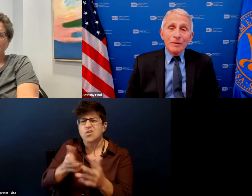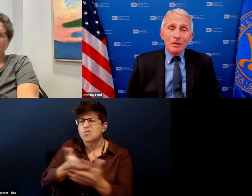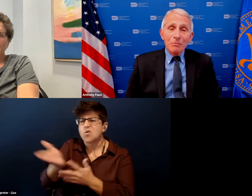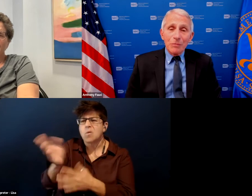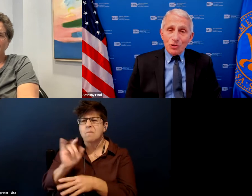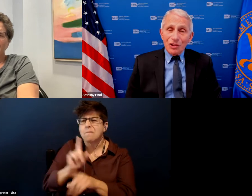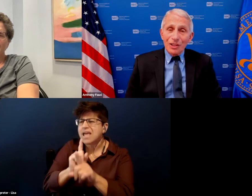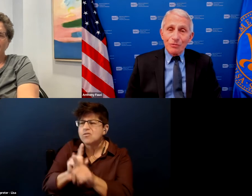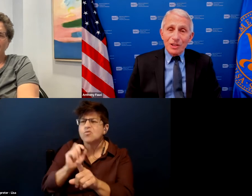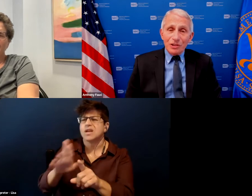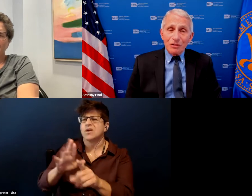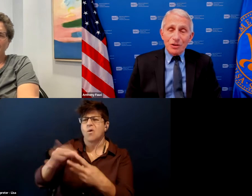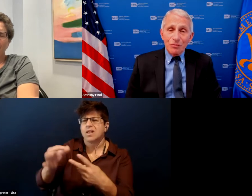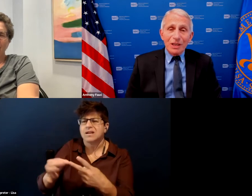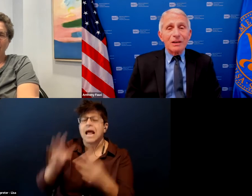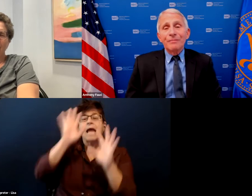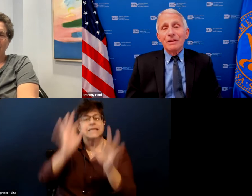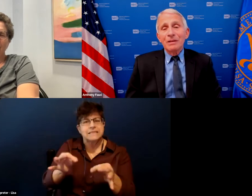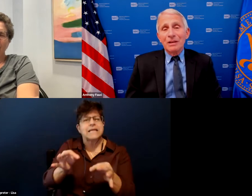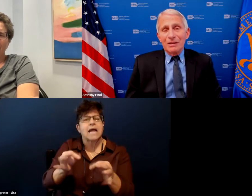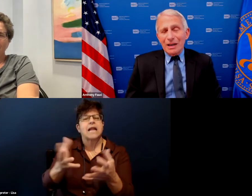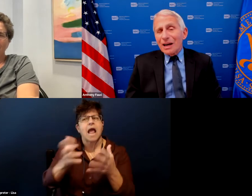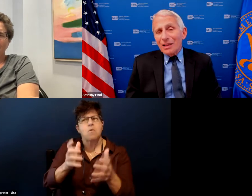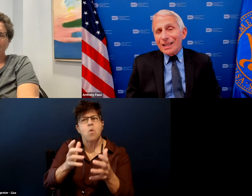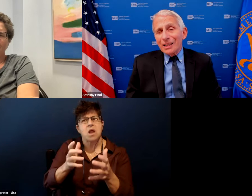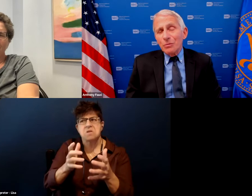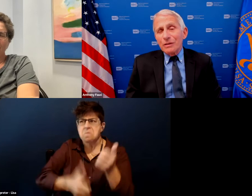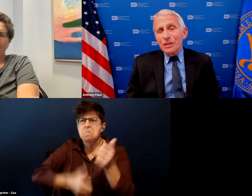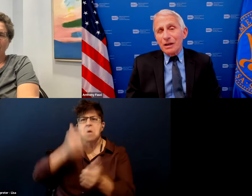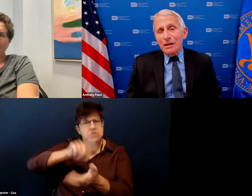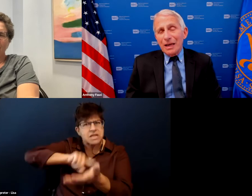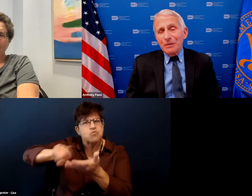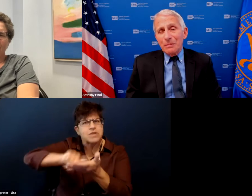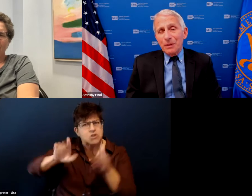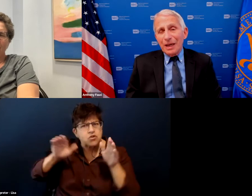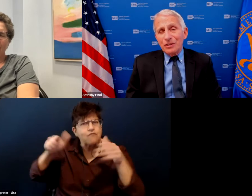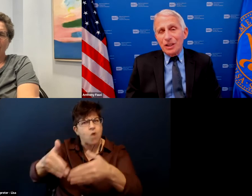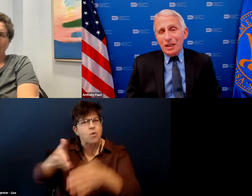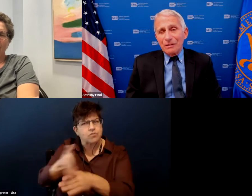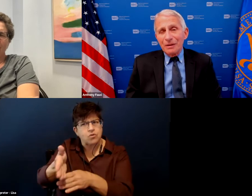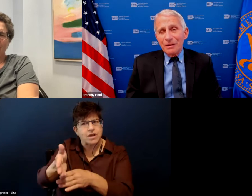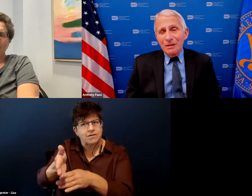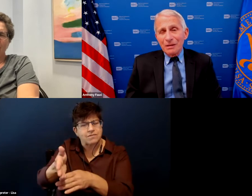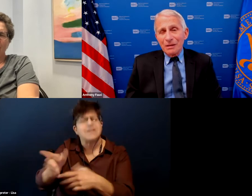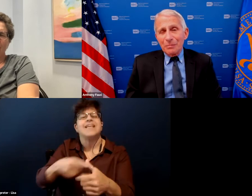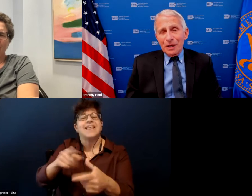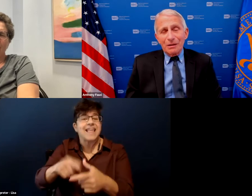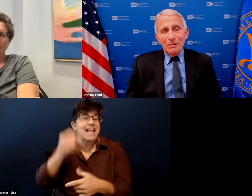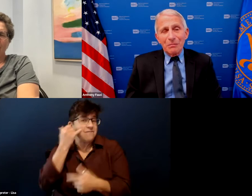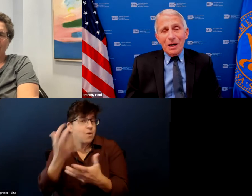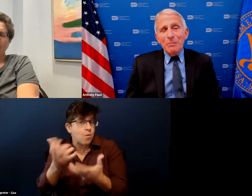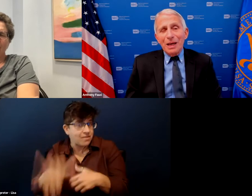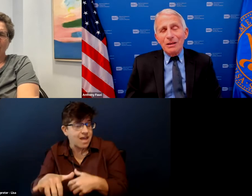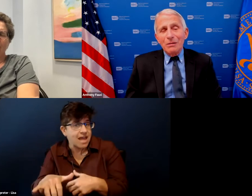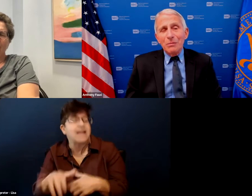mostly a research career then i likely would have done an md phd but